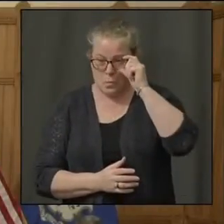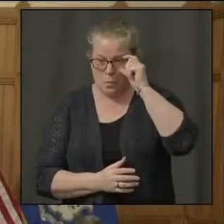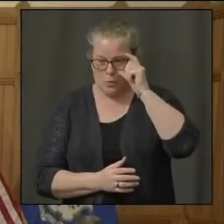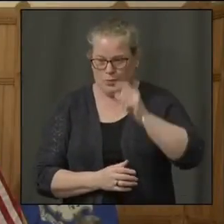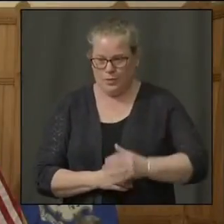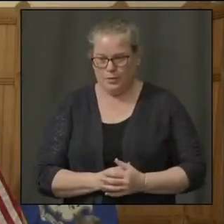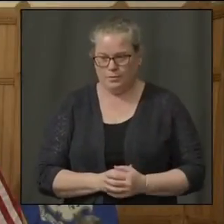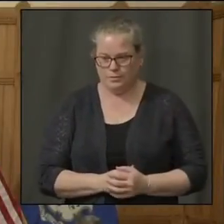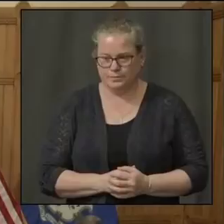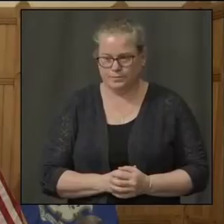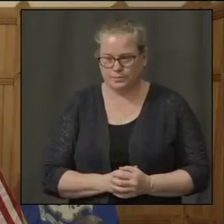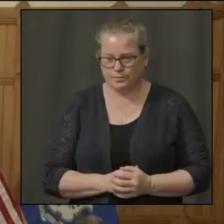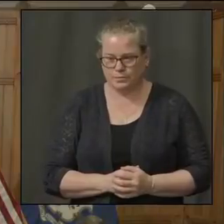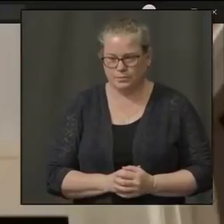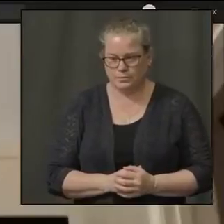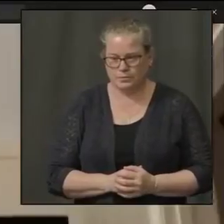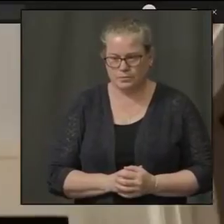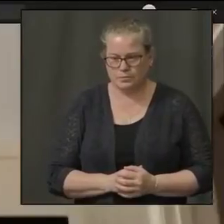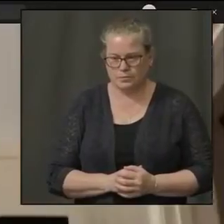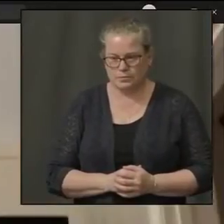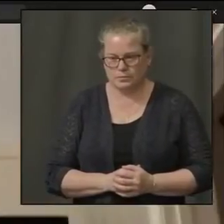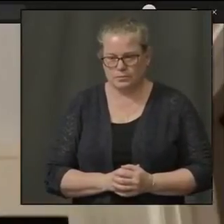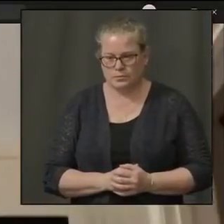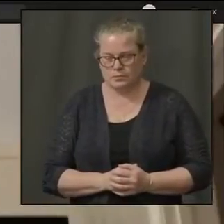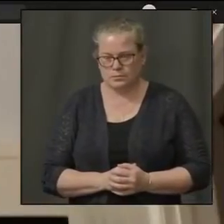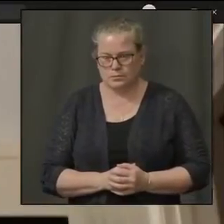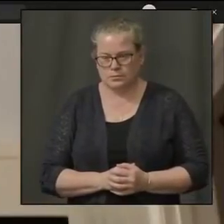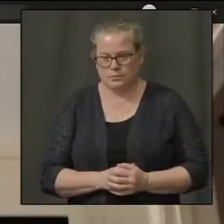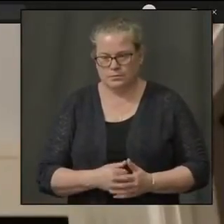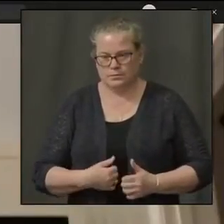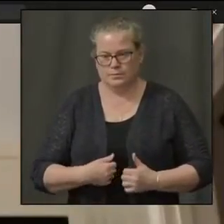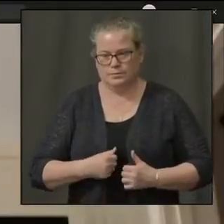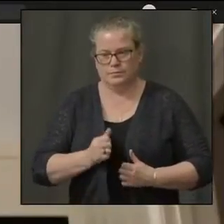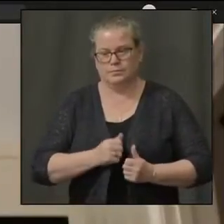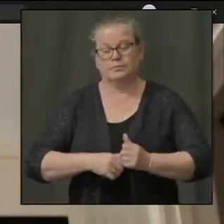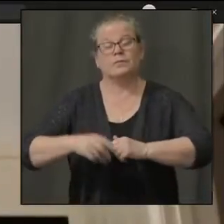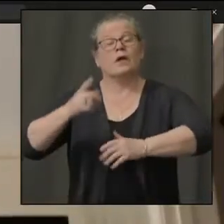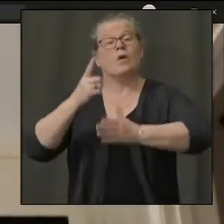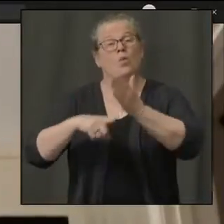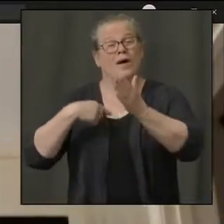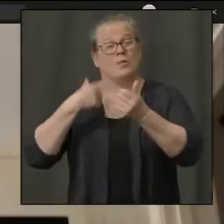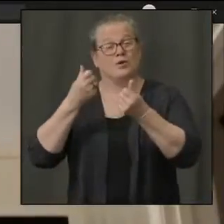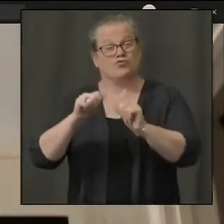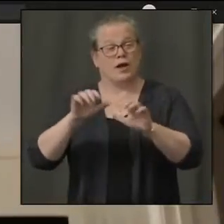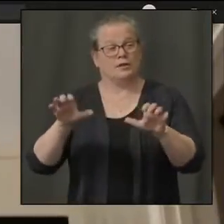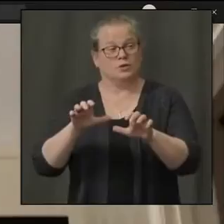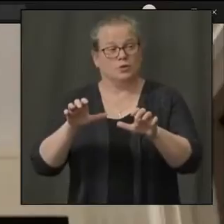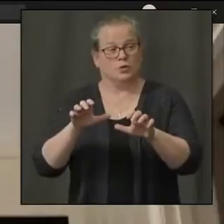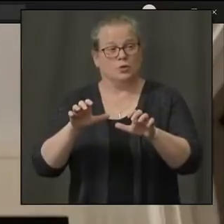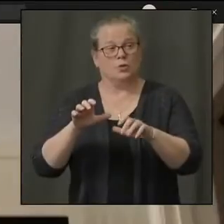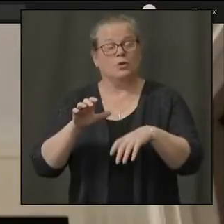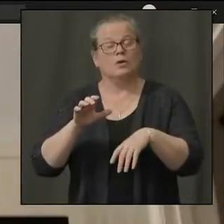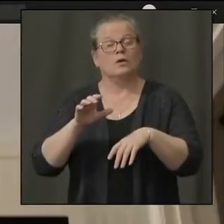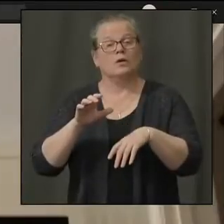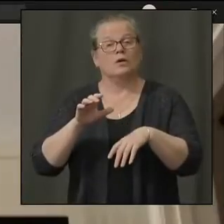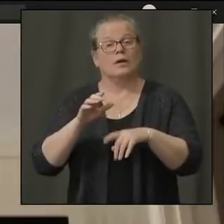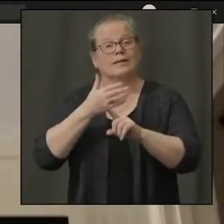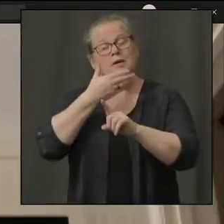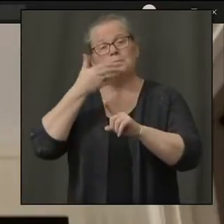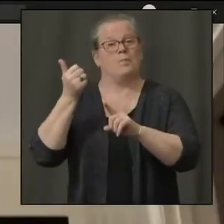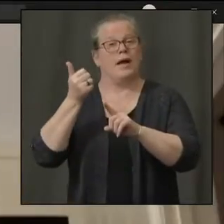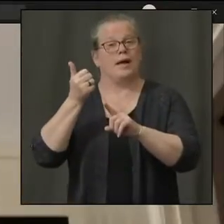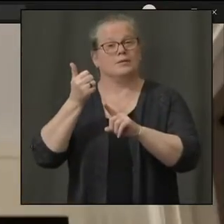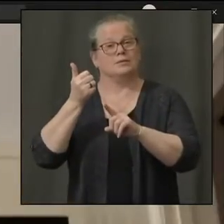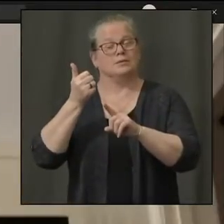Joanne, what we've all tried to do is provide the best sort of online support, not only